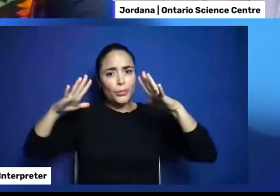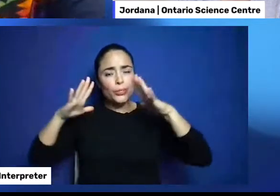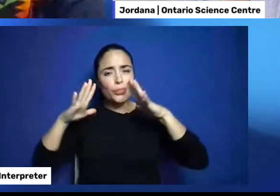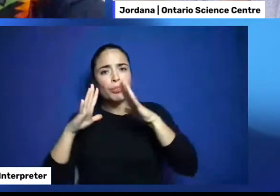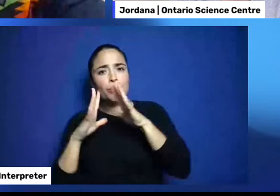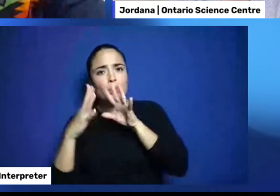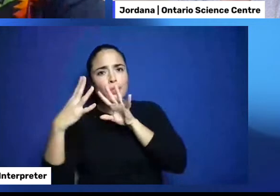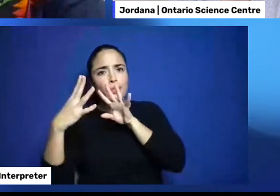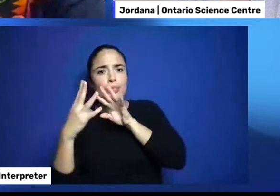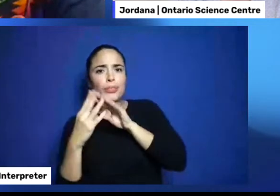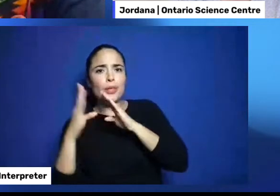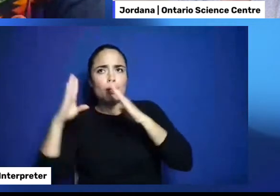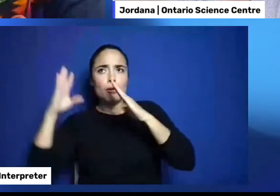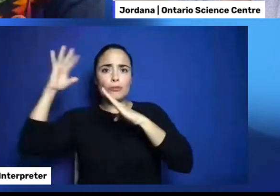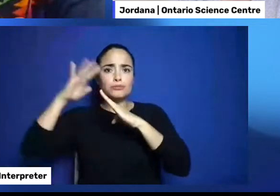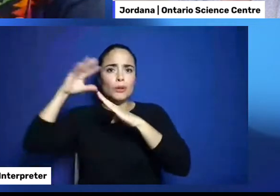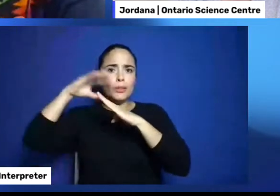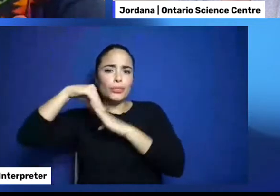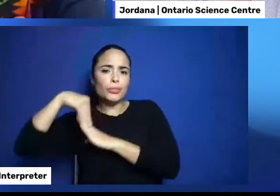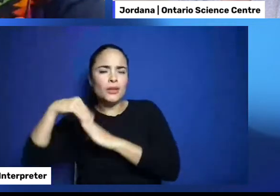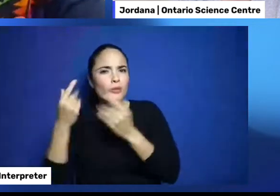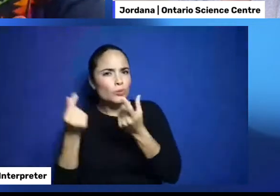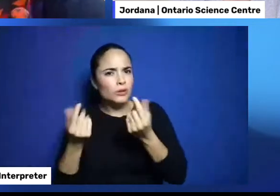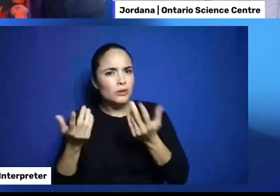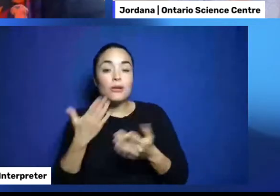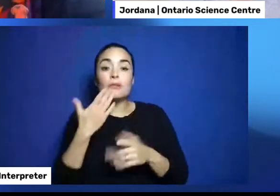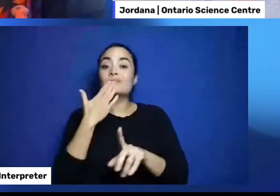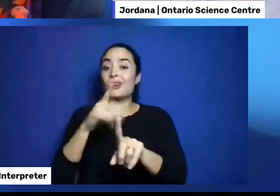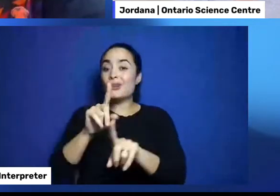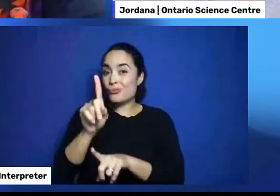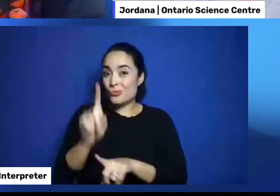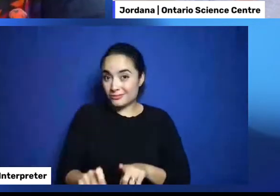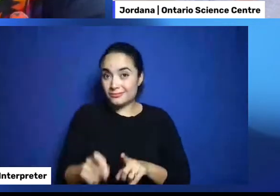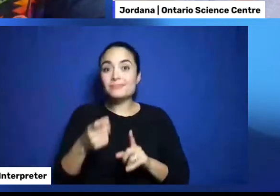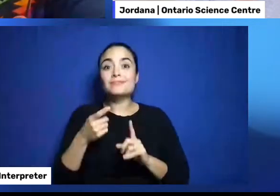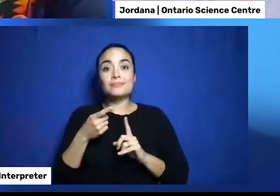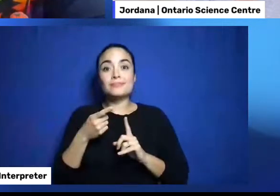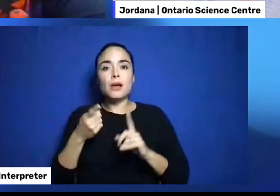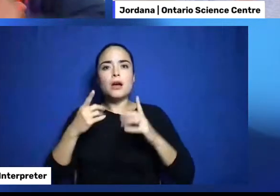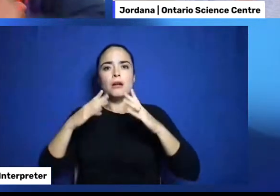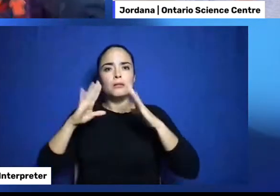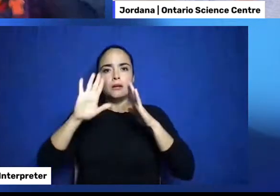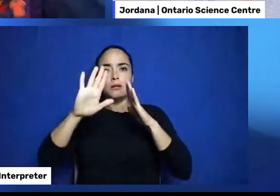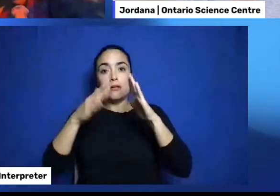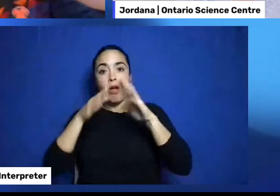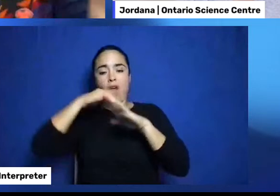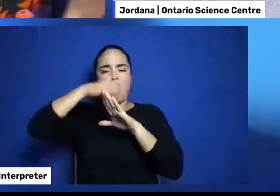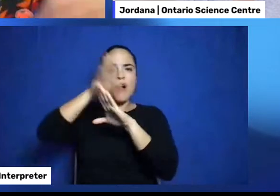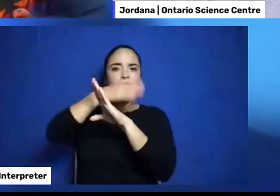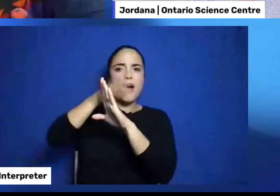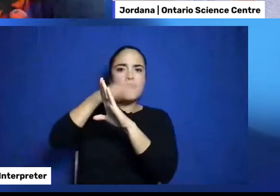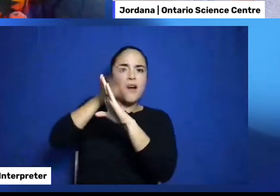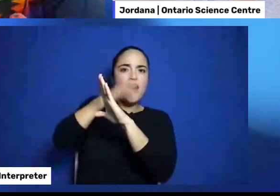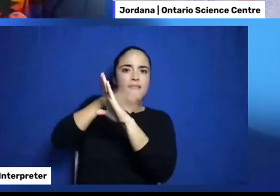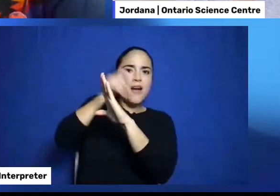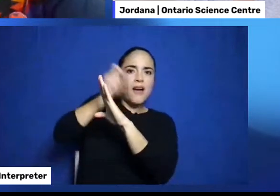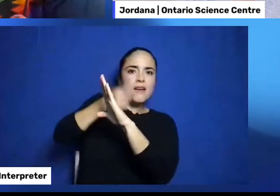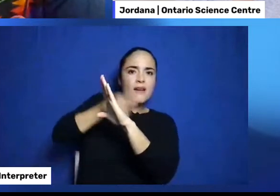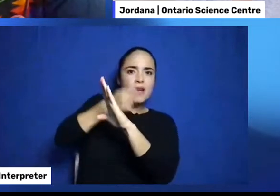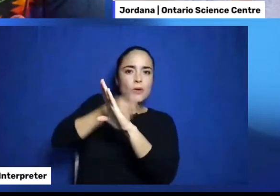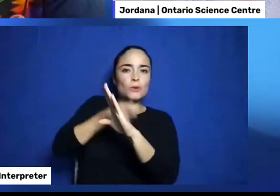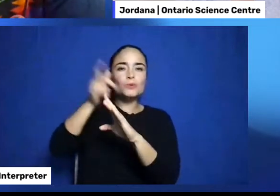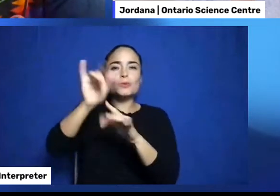Downwards. Because of gravity. Down the sides of the teepee. But also. Wind. Will help push a lot of that snow.